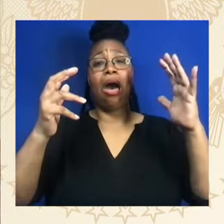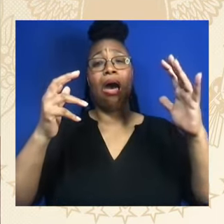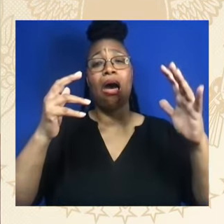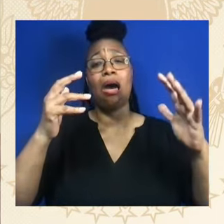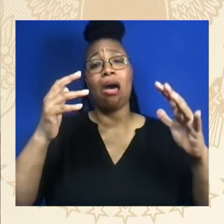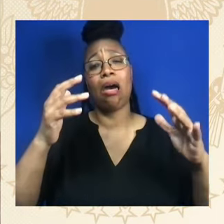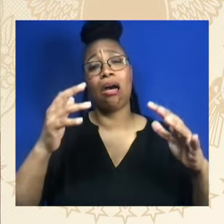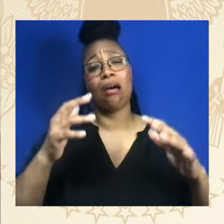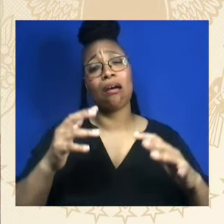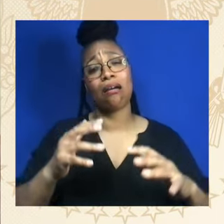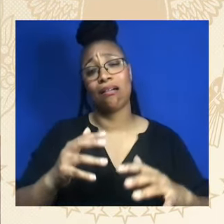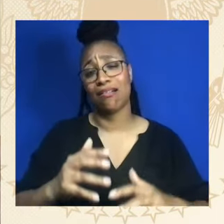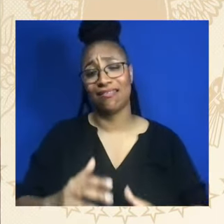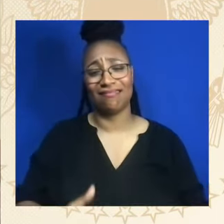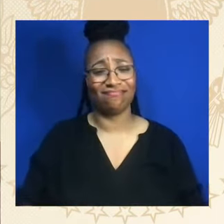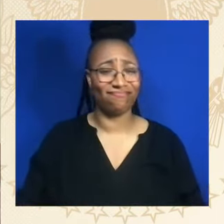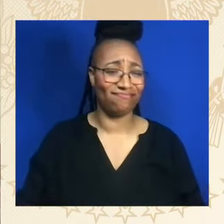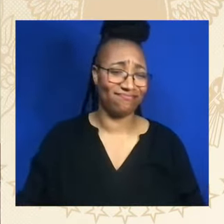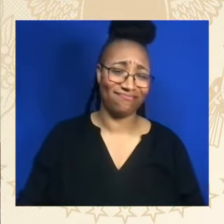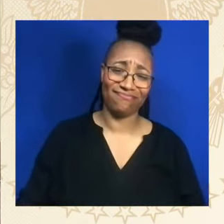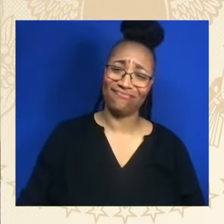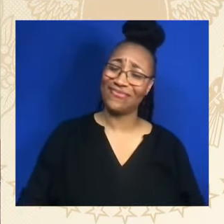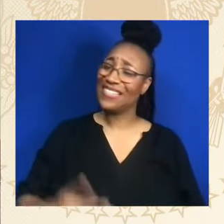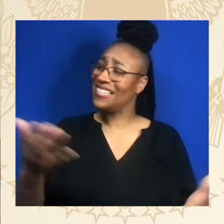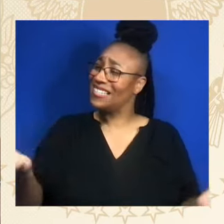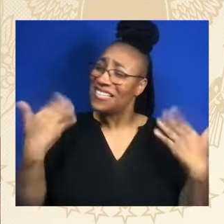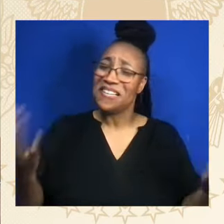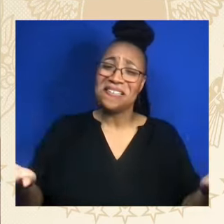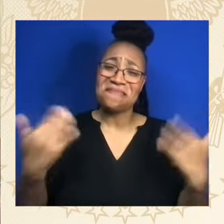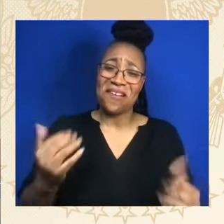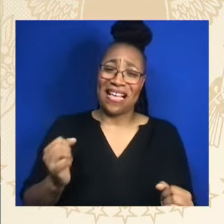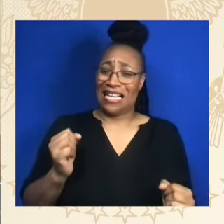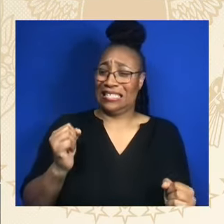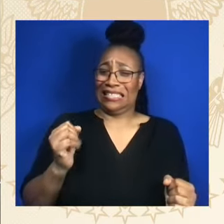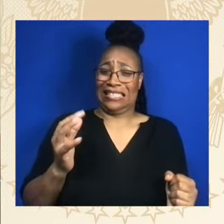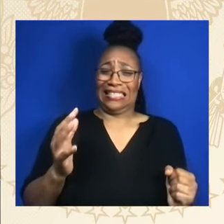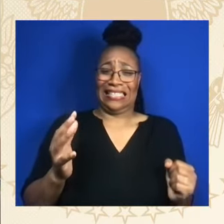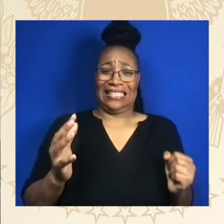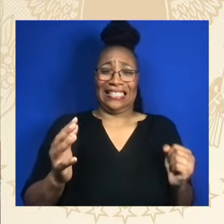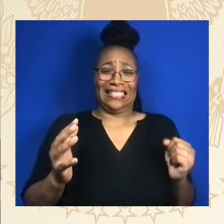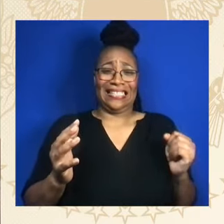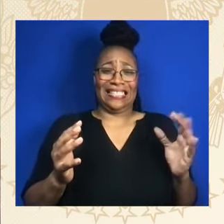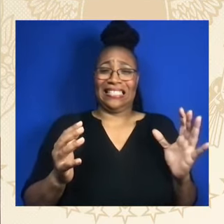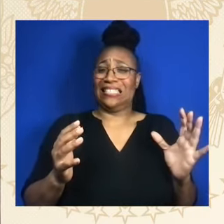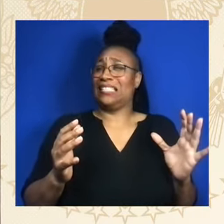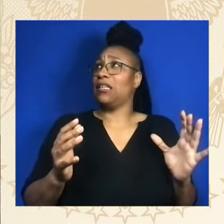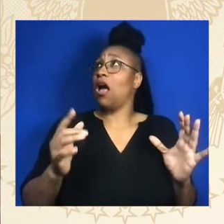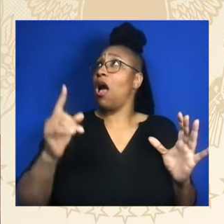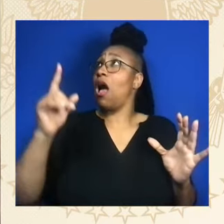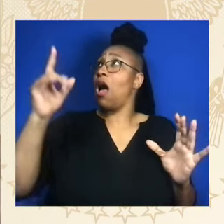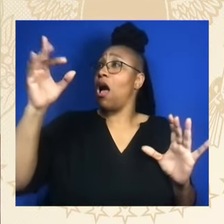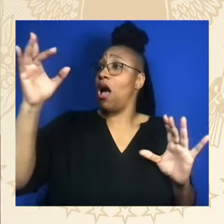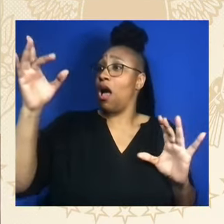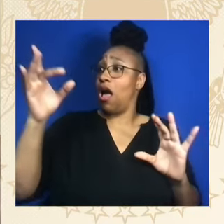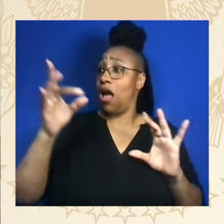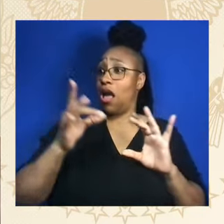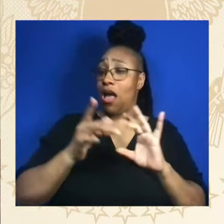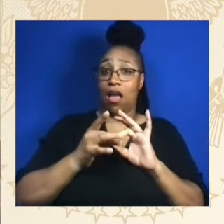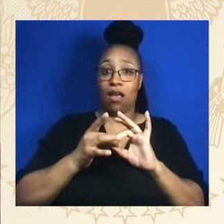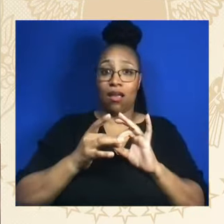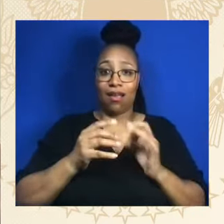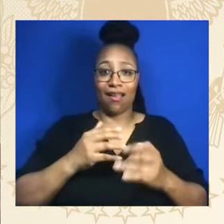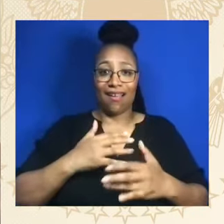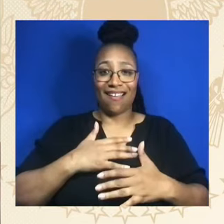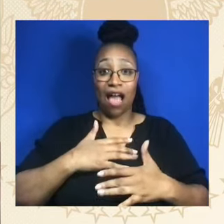We have come, oh we have come, over a way that the tears have been watered Oh we have come,